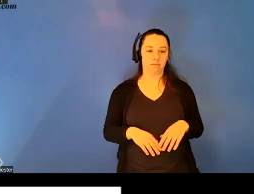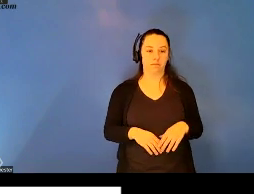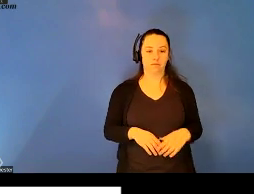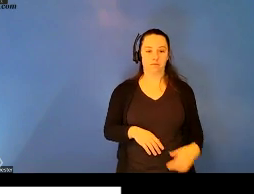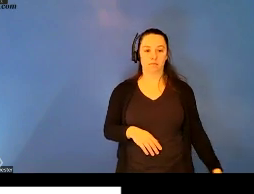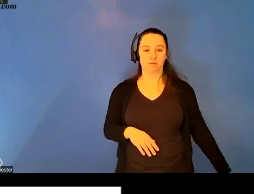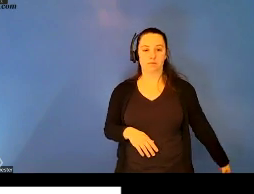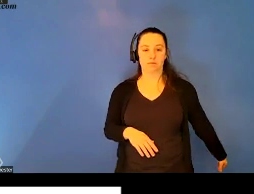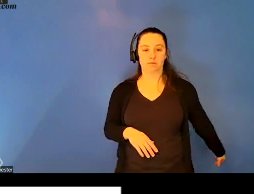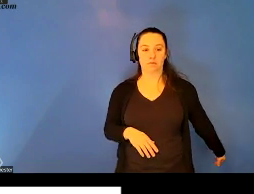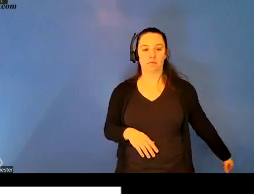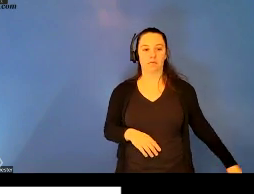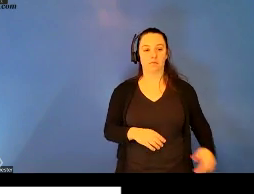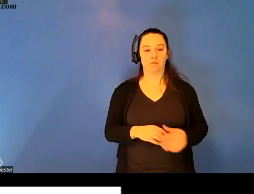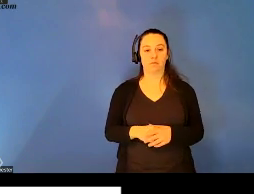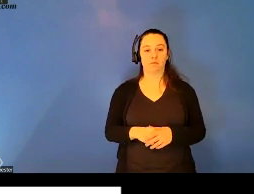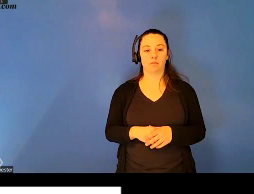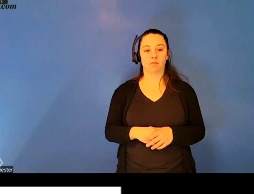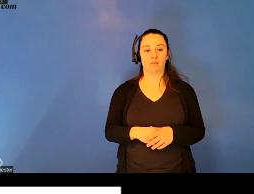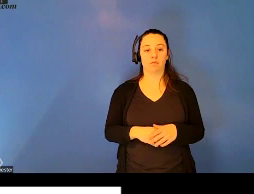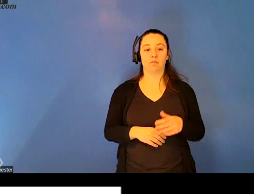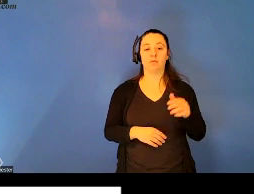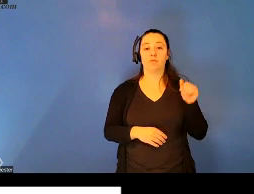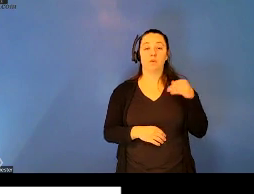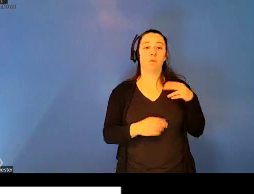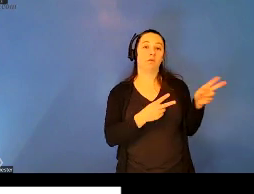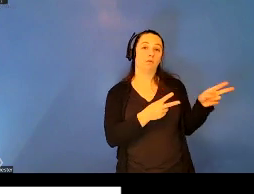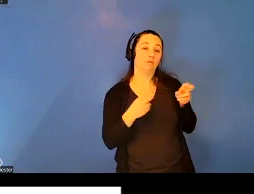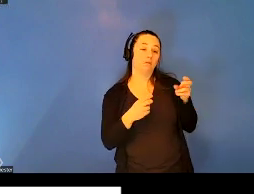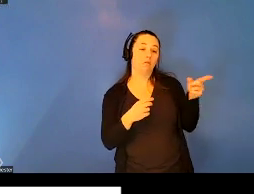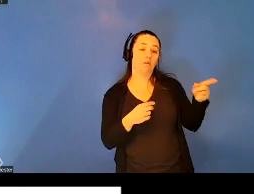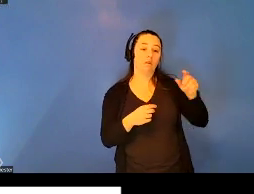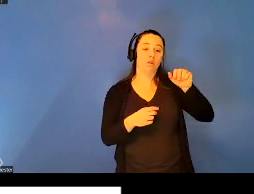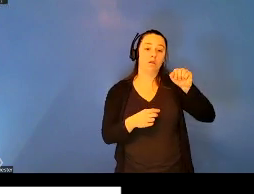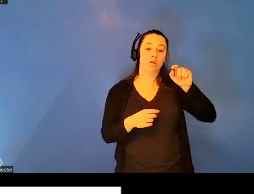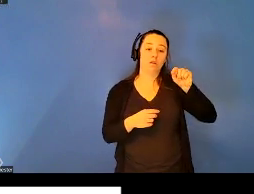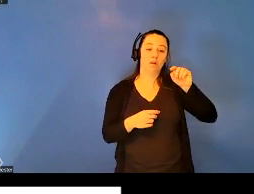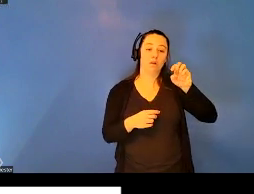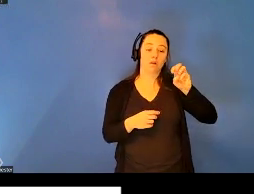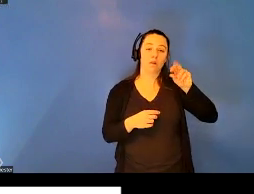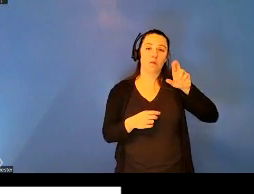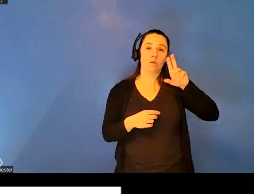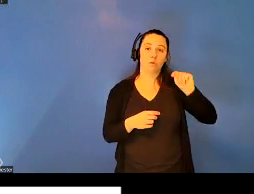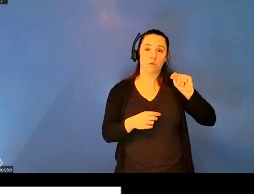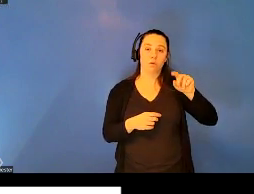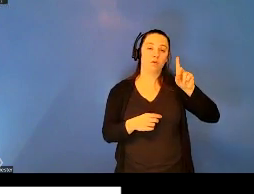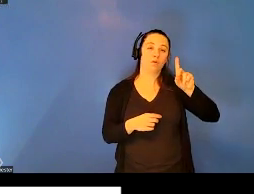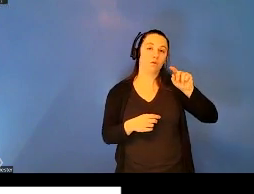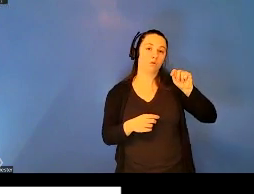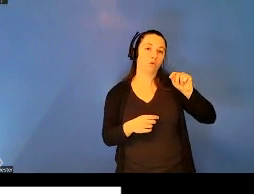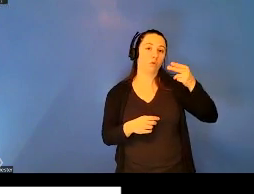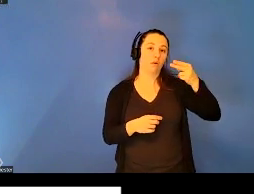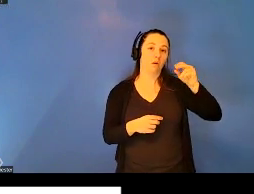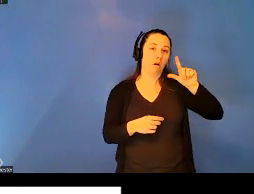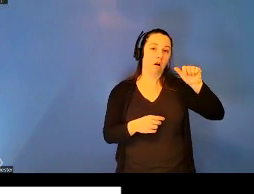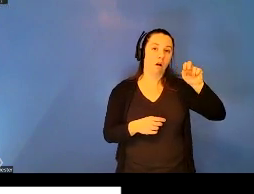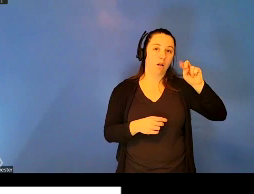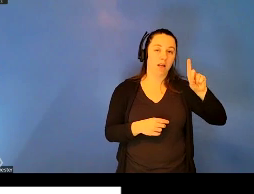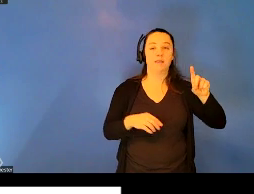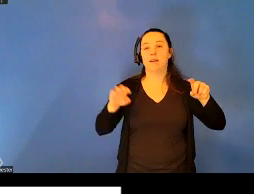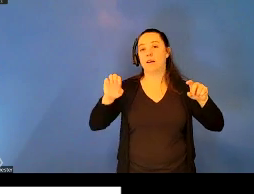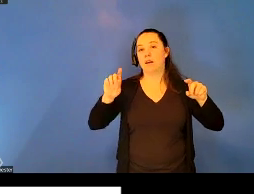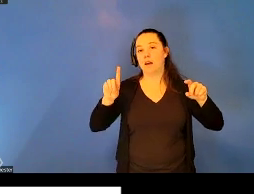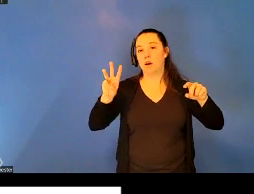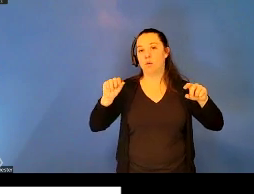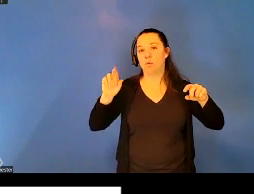specifically from the work, um, in large part of Stuart Hall and Edward Said to think about the ways in which policy